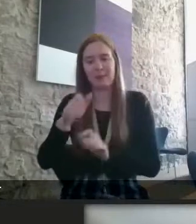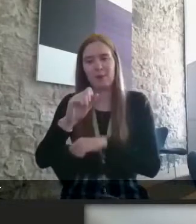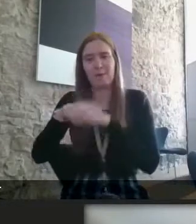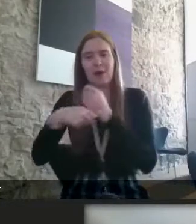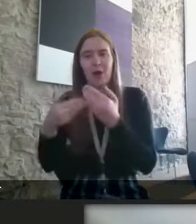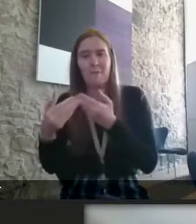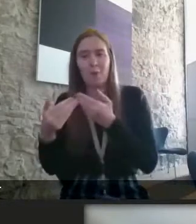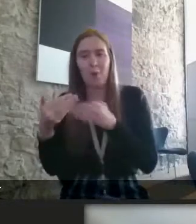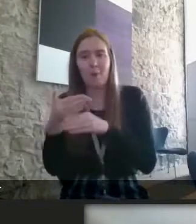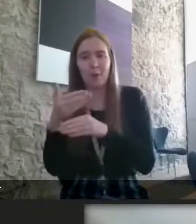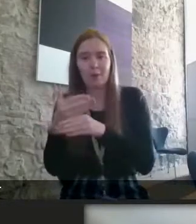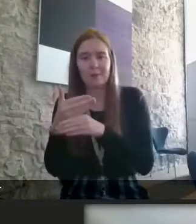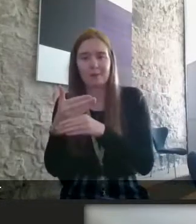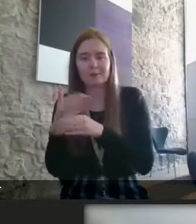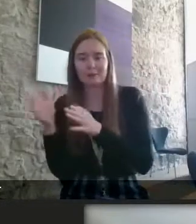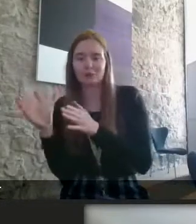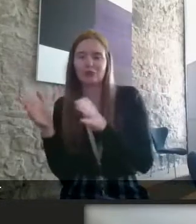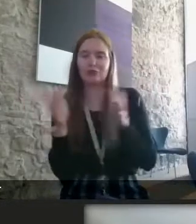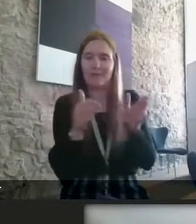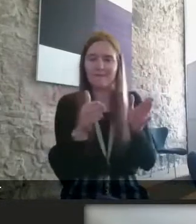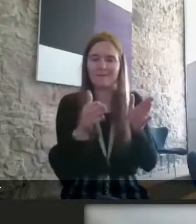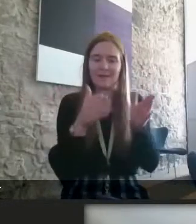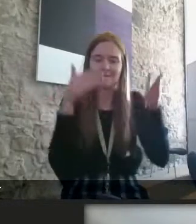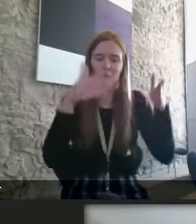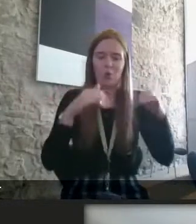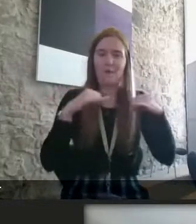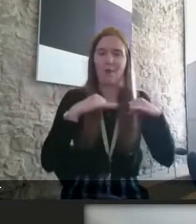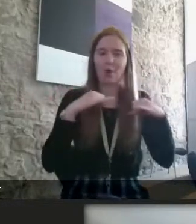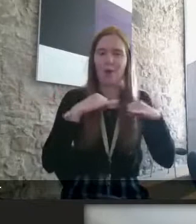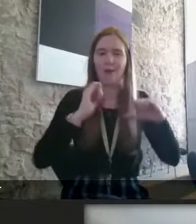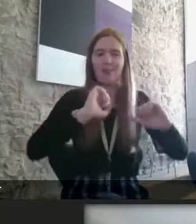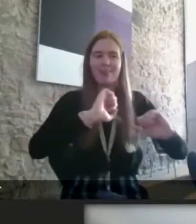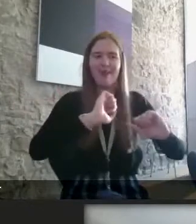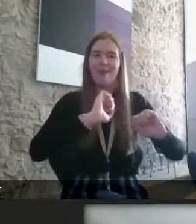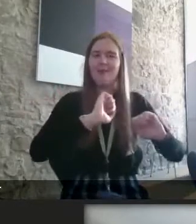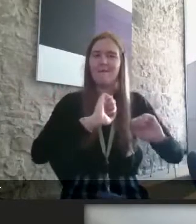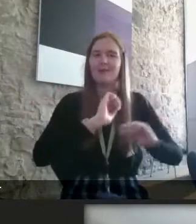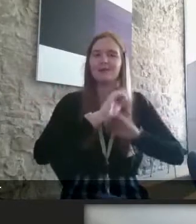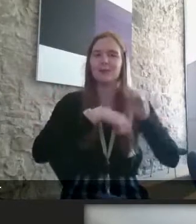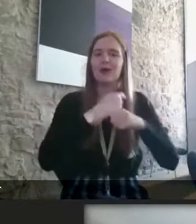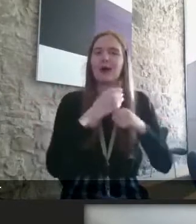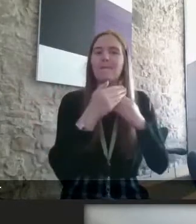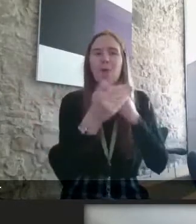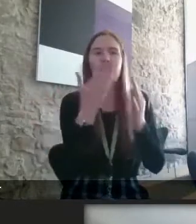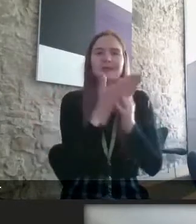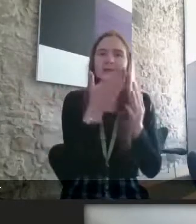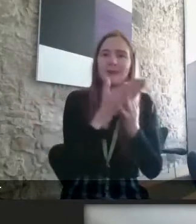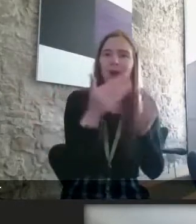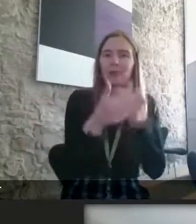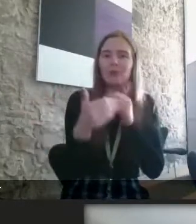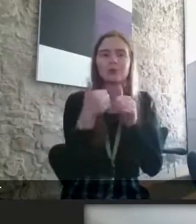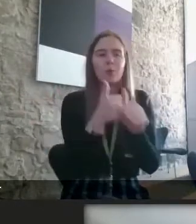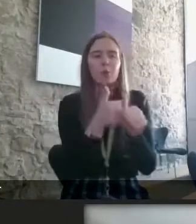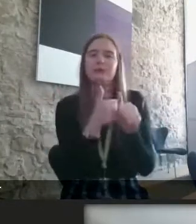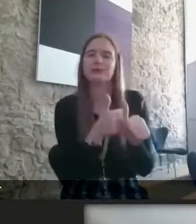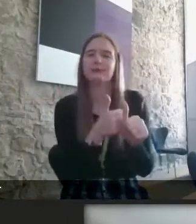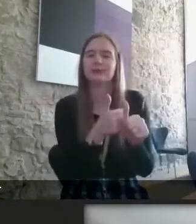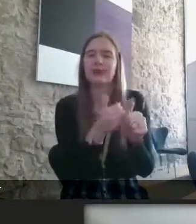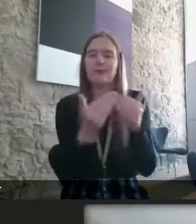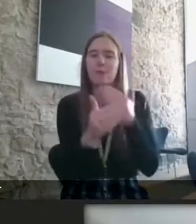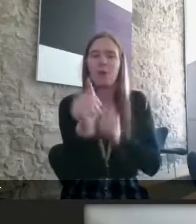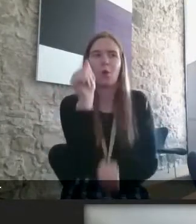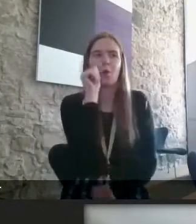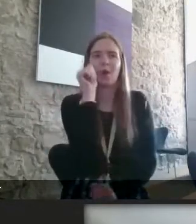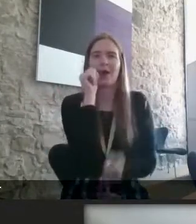why don't we shift that and look at employers and making themselves more um accessible more supportive and more aware of